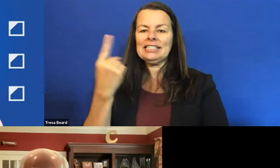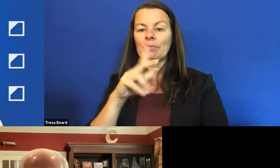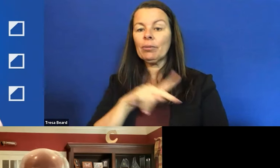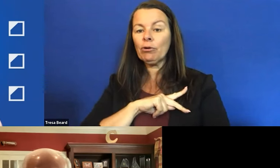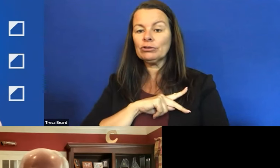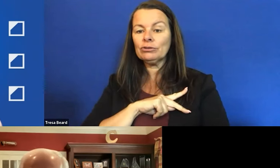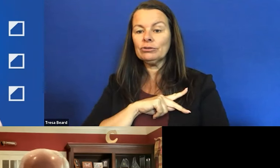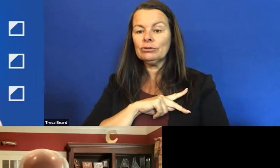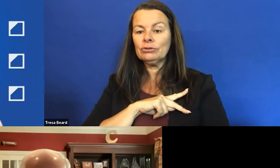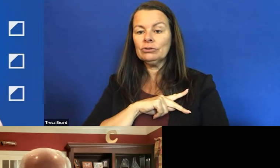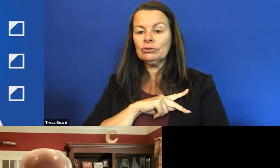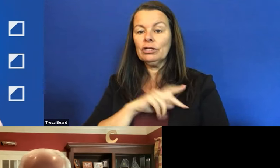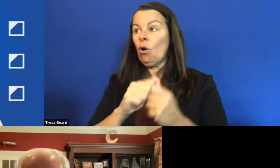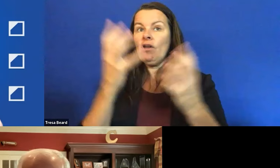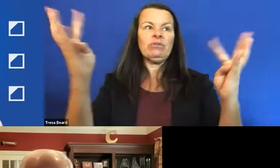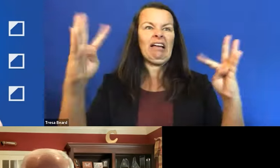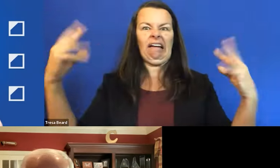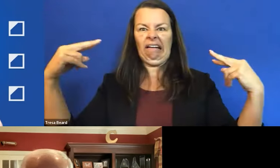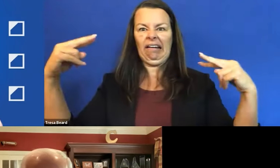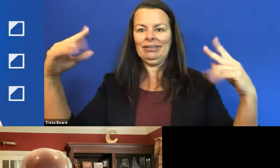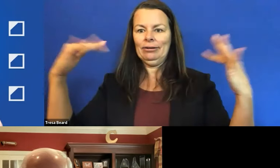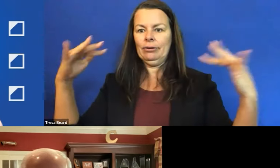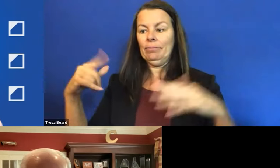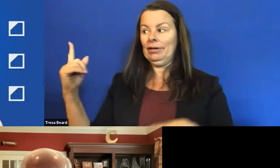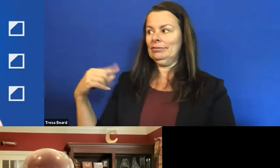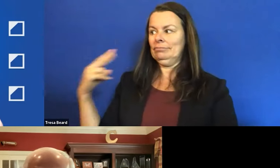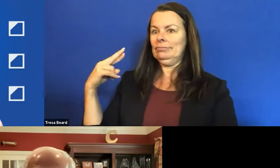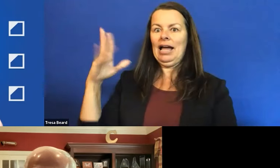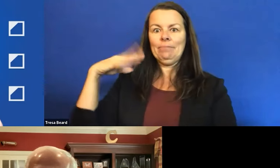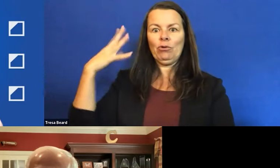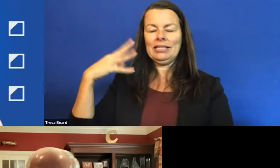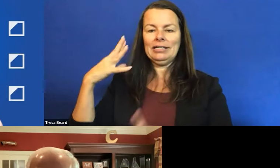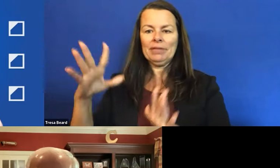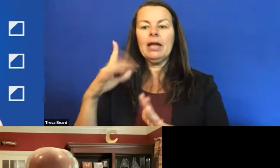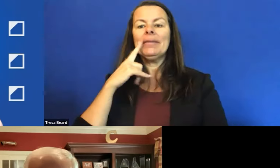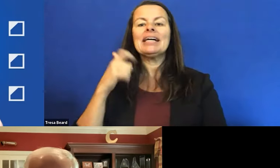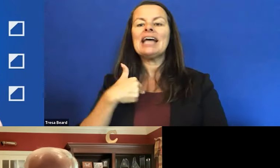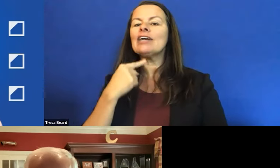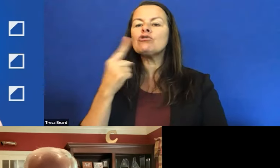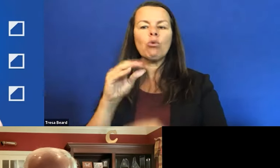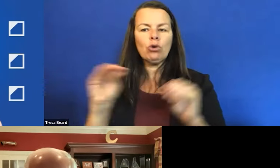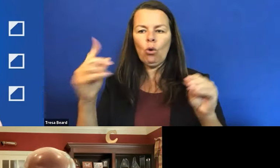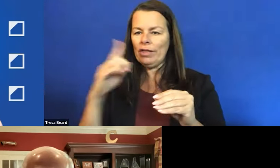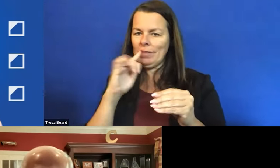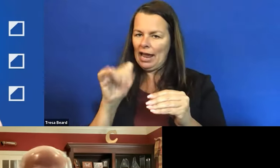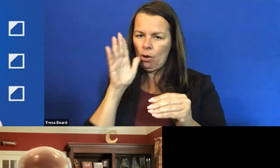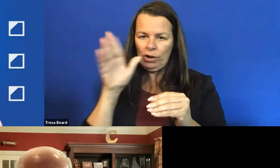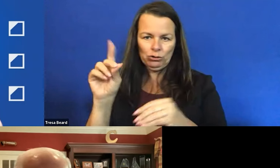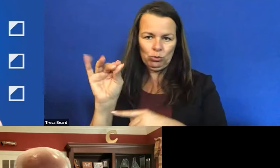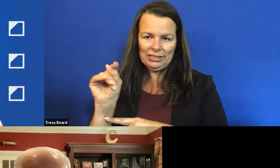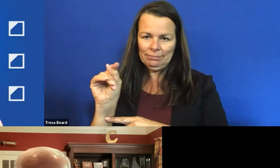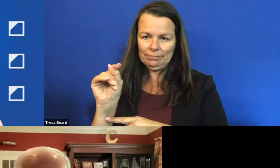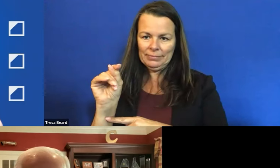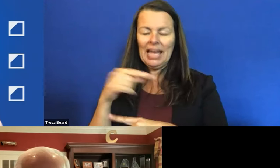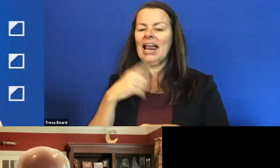minions around the room are going, my delegation was looking at me as if I was crazy because I told no one I was going to do this. And I said, I